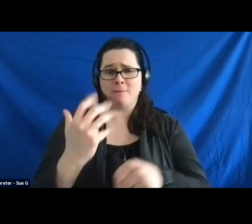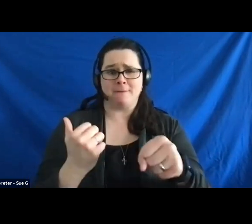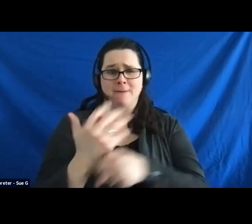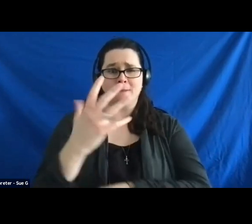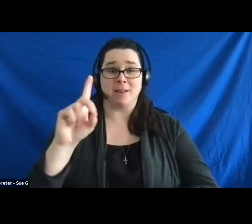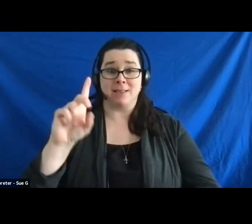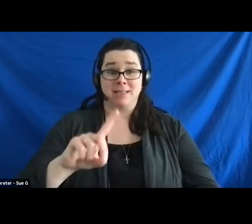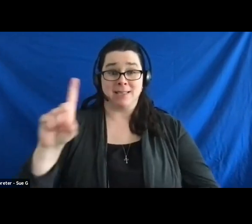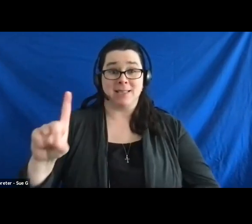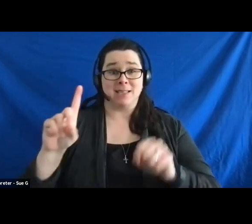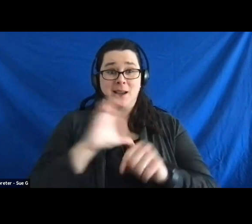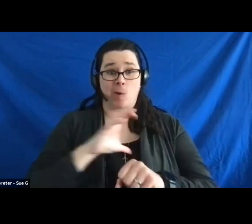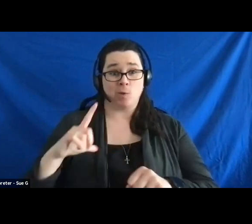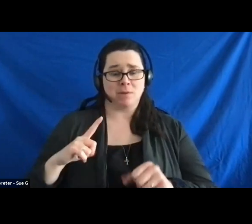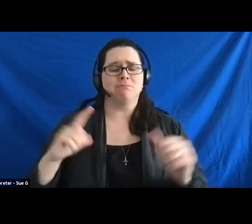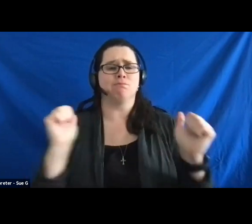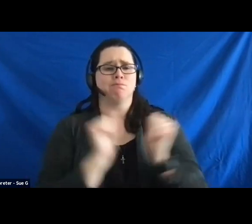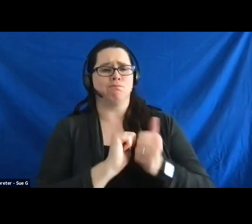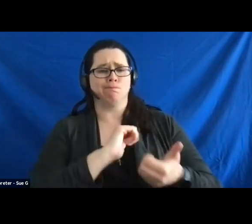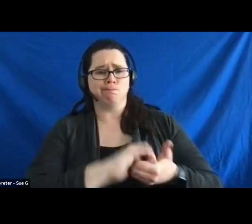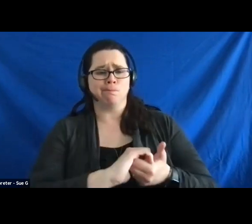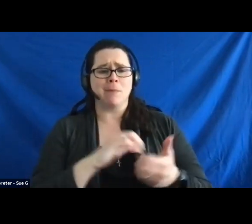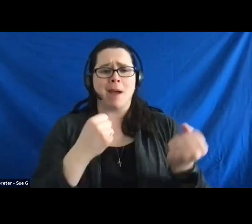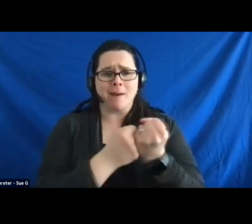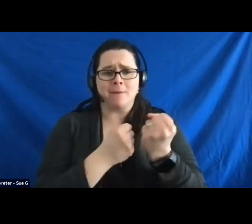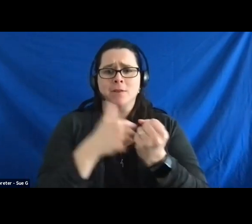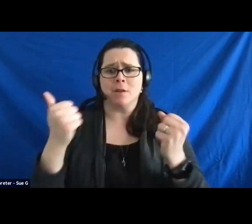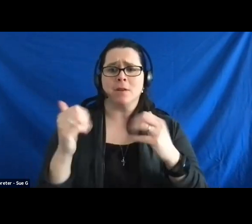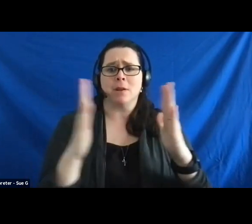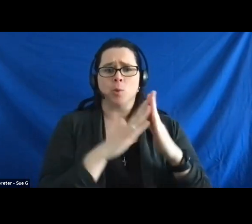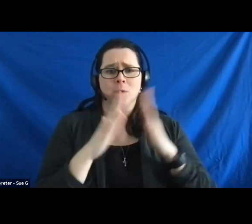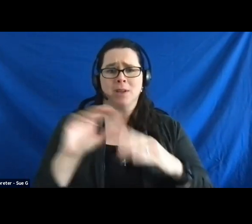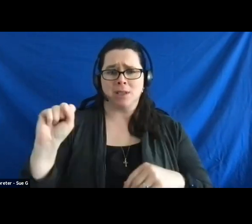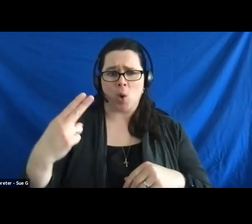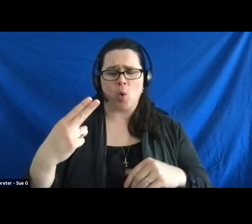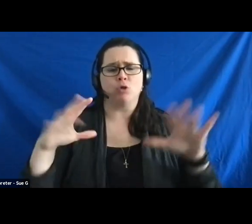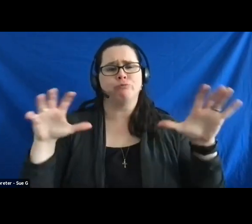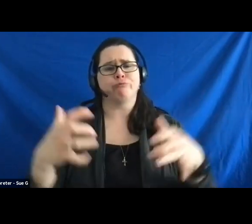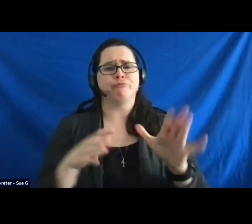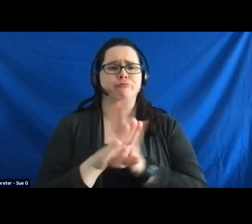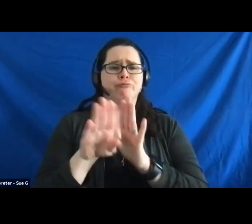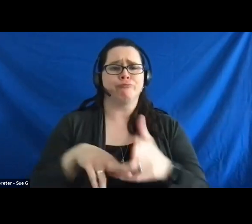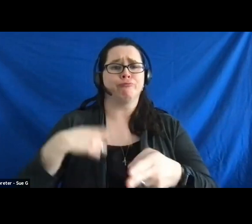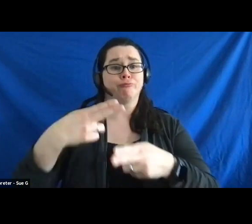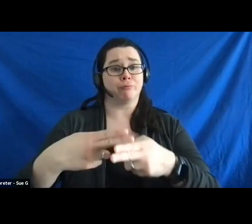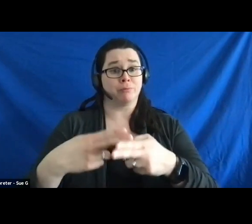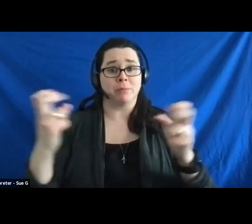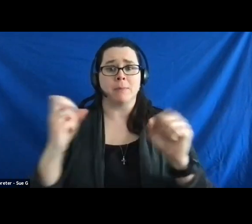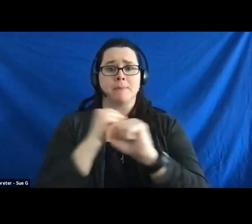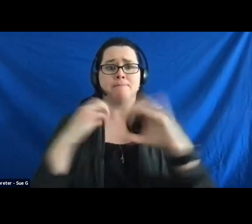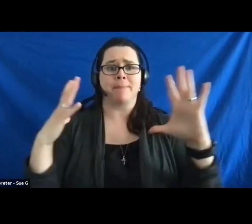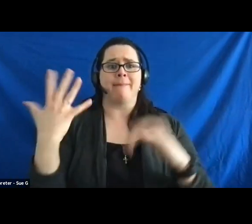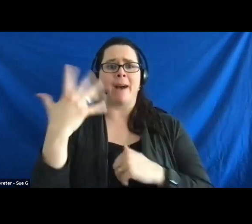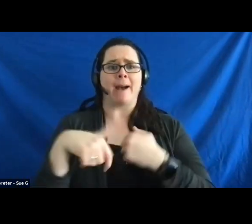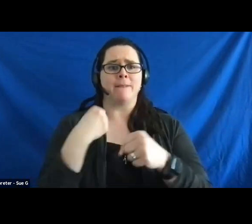the DD Council, alongside with advocates and other community stakeholders, develops what is called a five-year